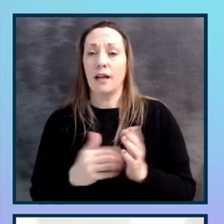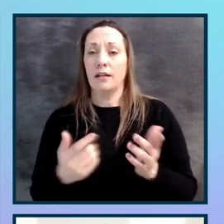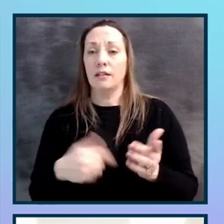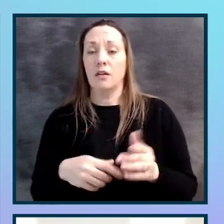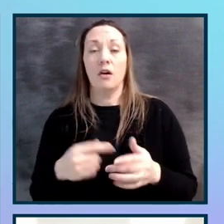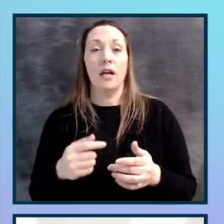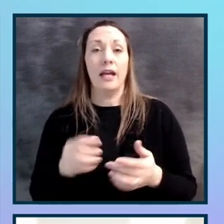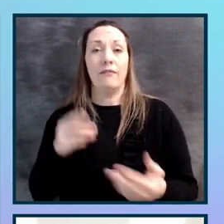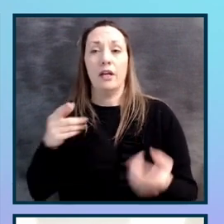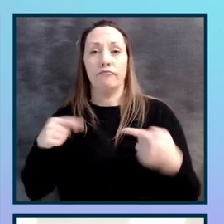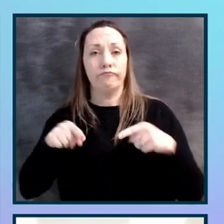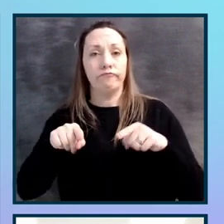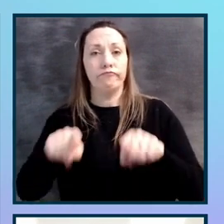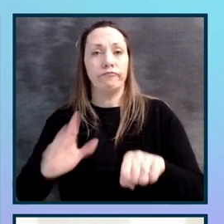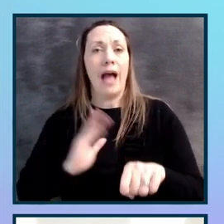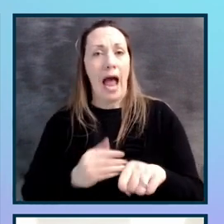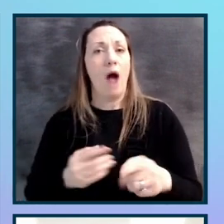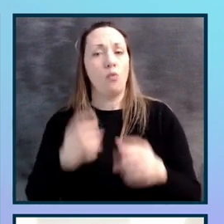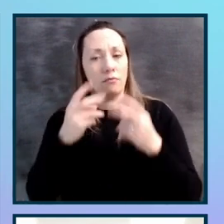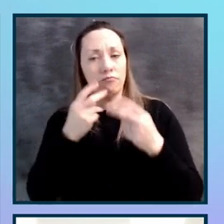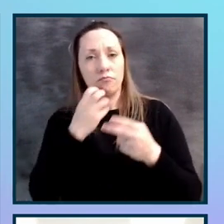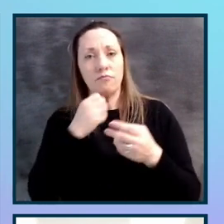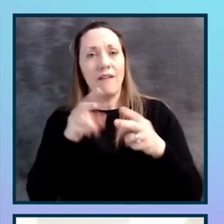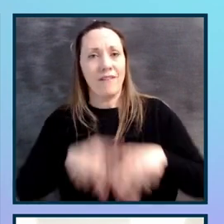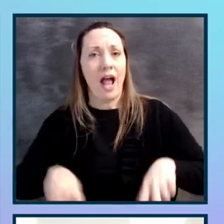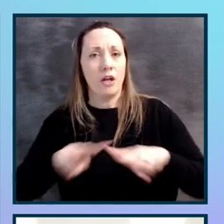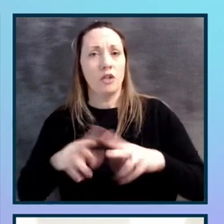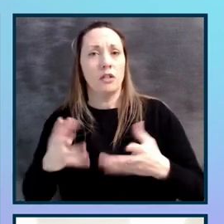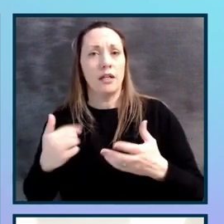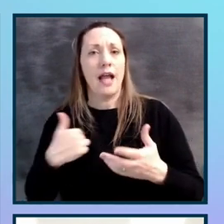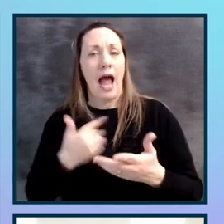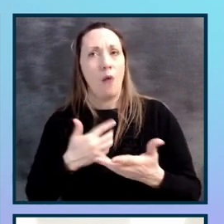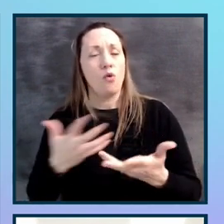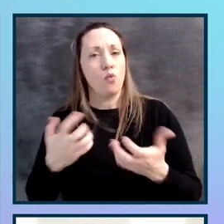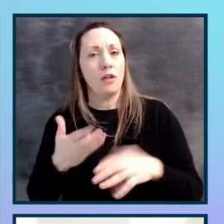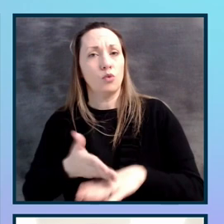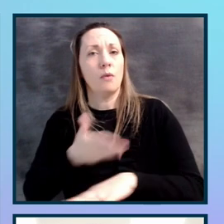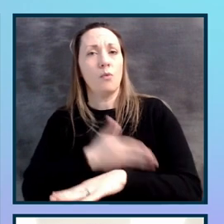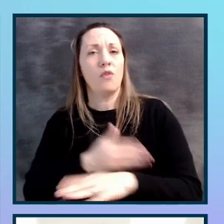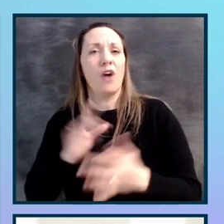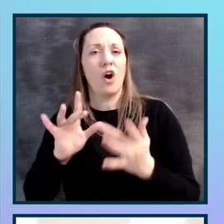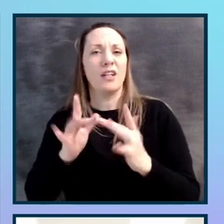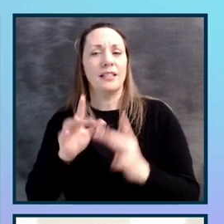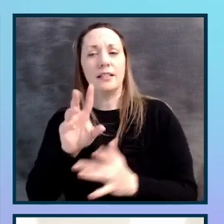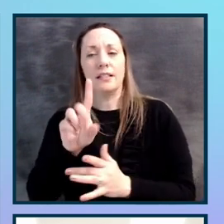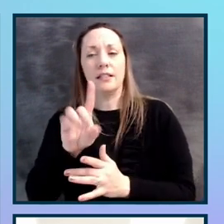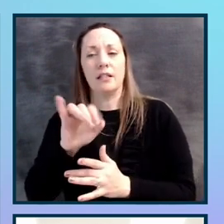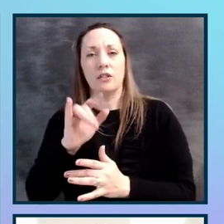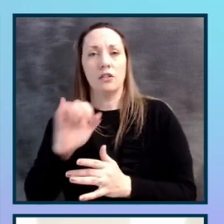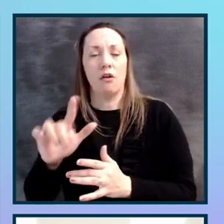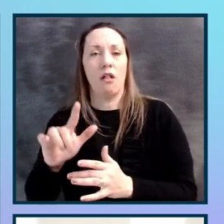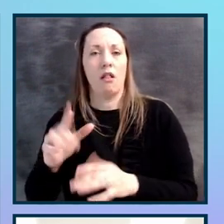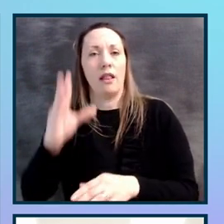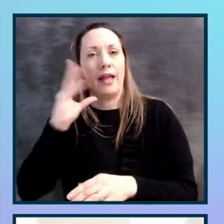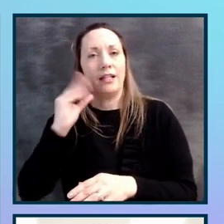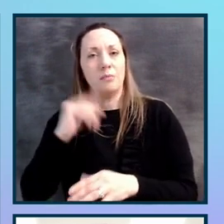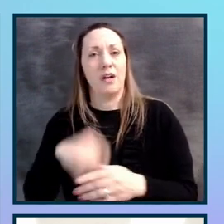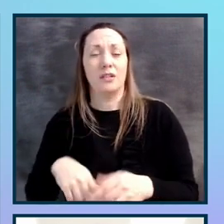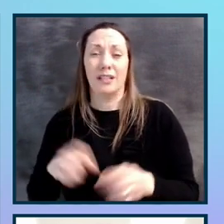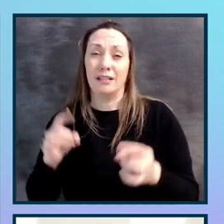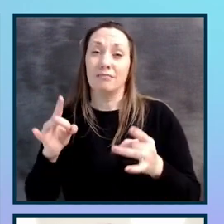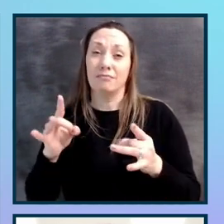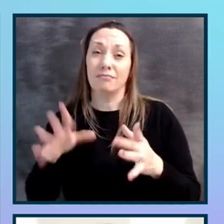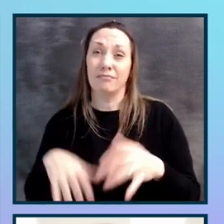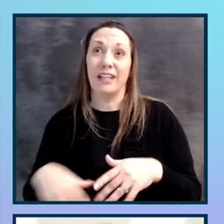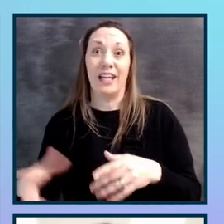values and our desire to improve our digital experience. Also, the fact that it's a $10.3 billion ecommerce market